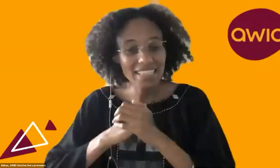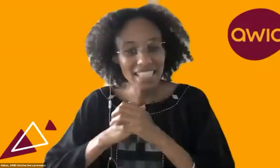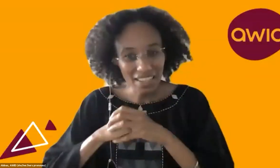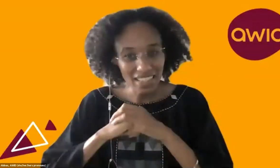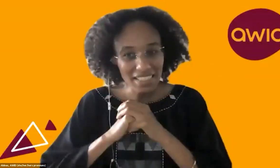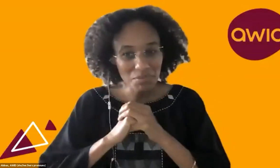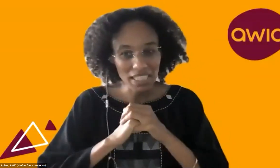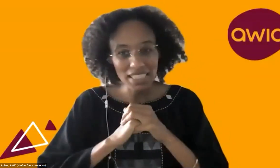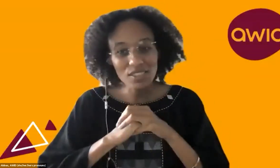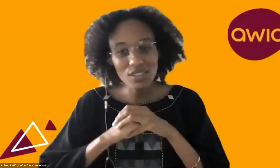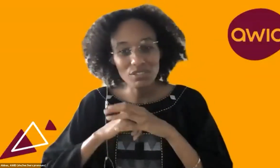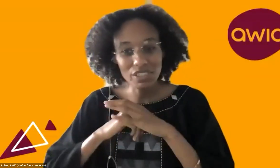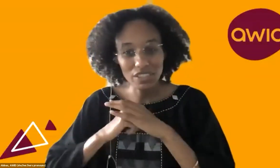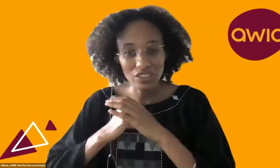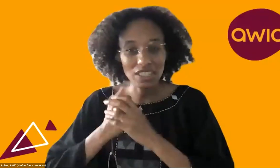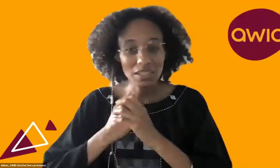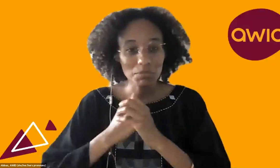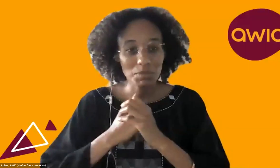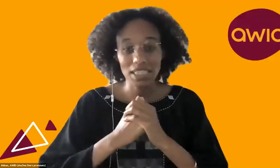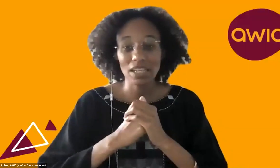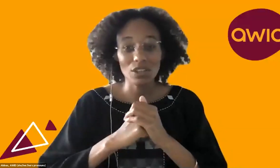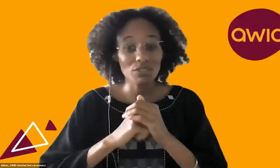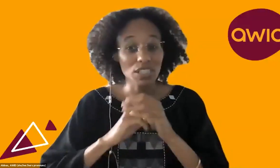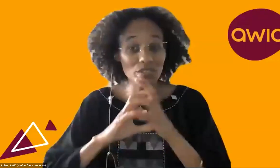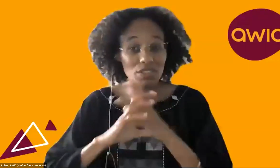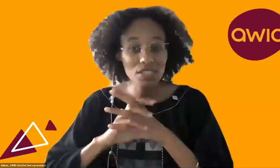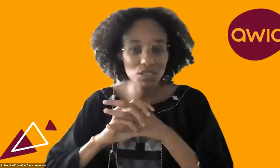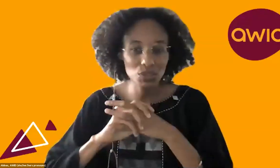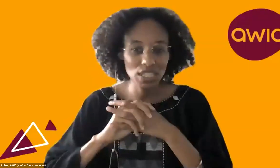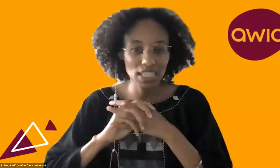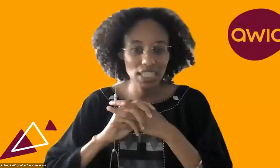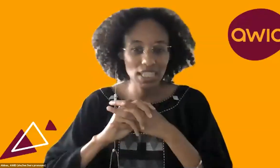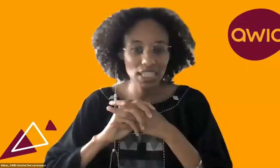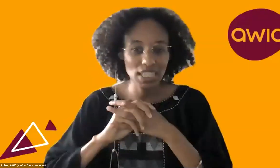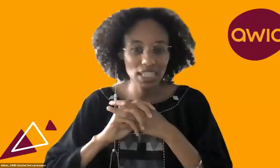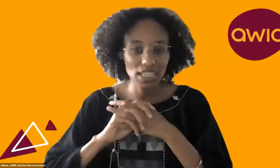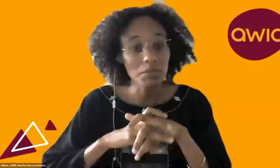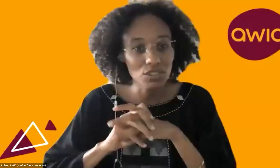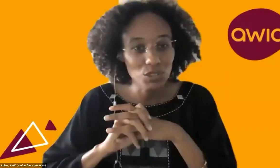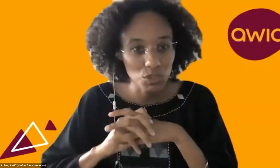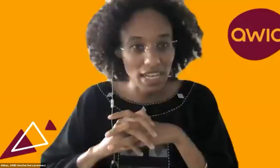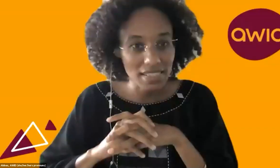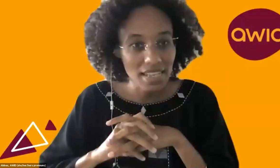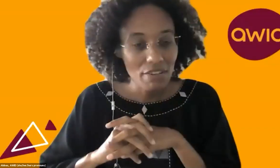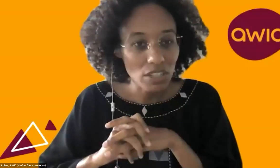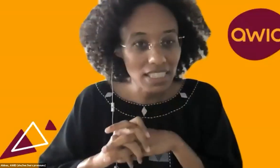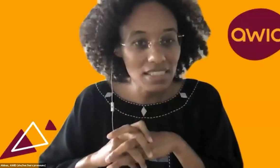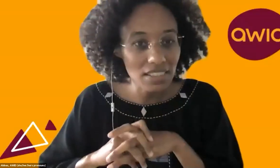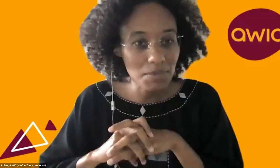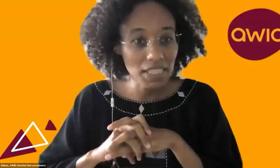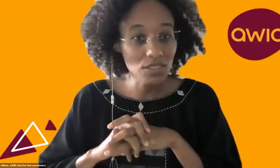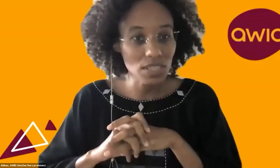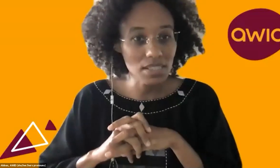I'd now like to bring it to Veronica Birger of the Office of the United Nations High Commission of Human Rights.